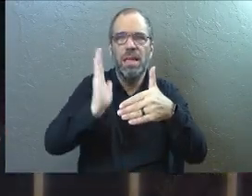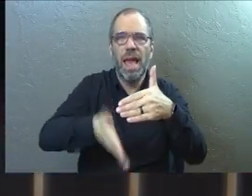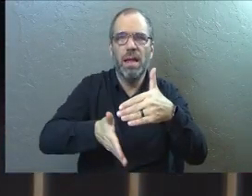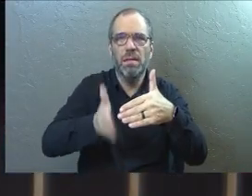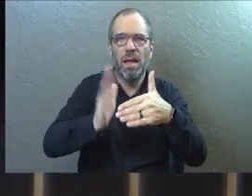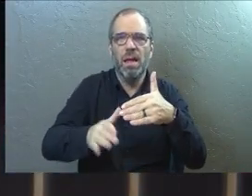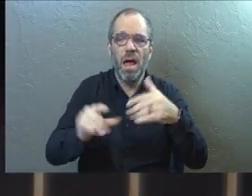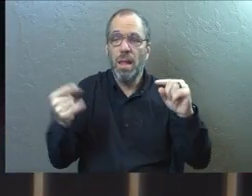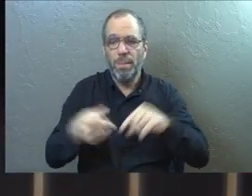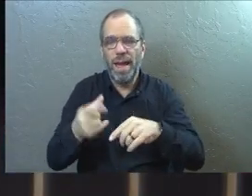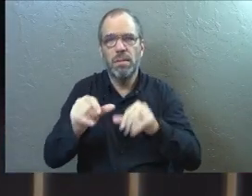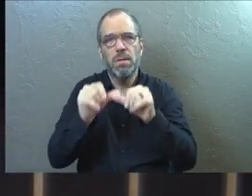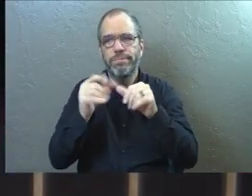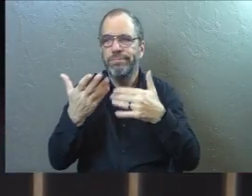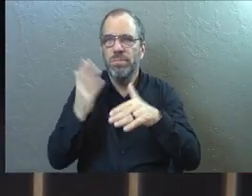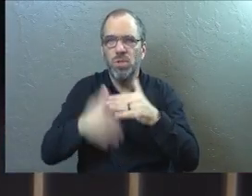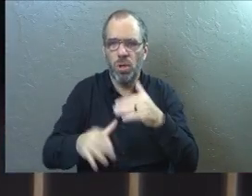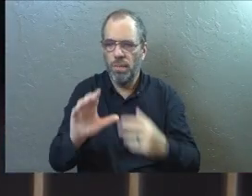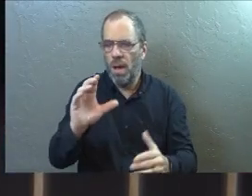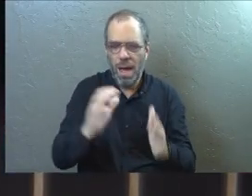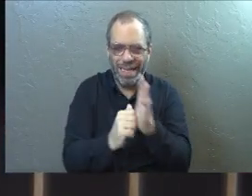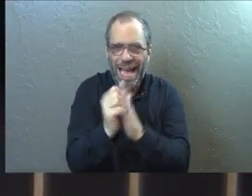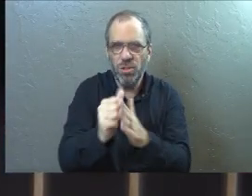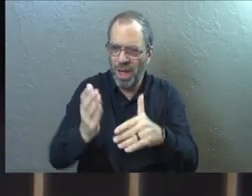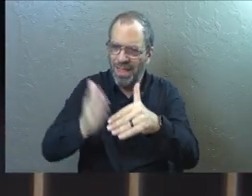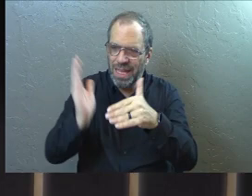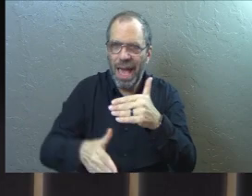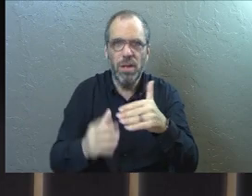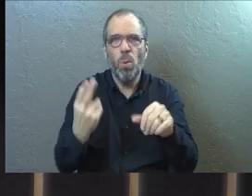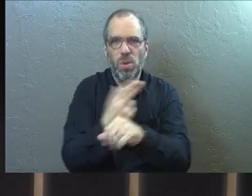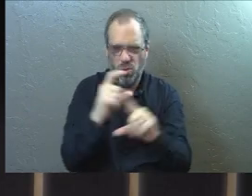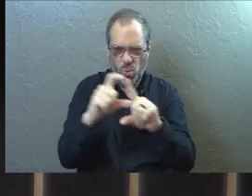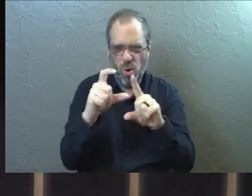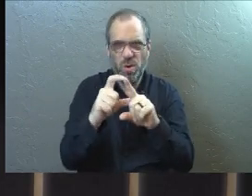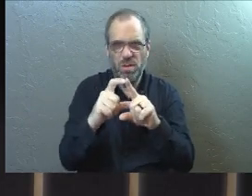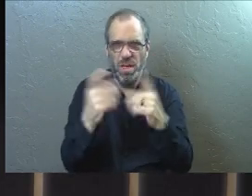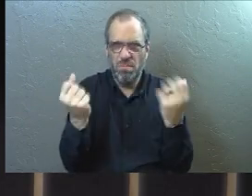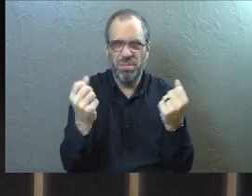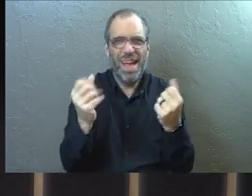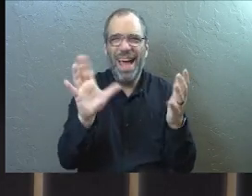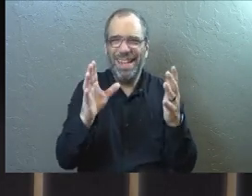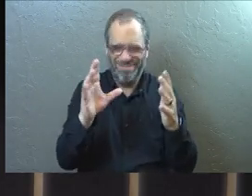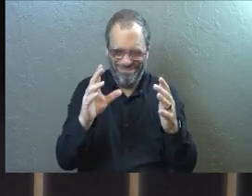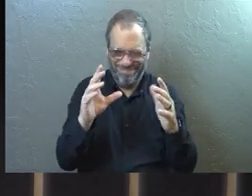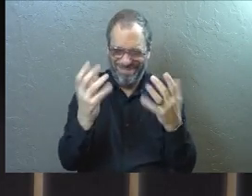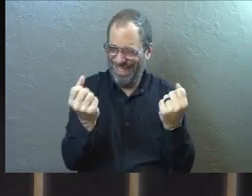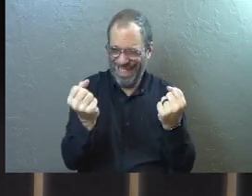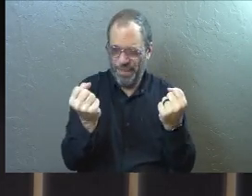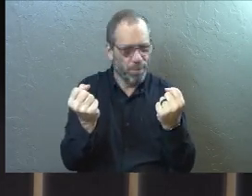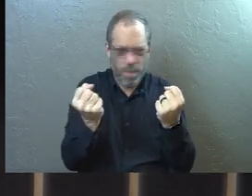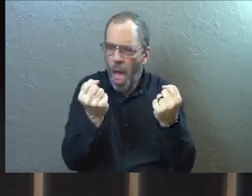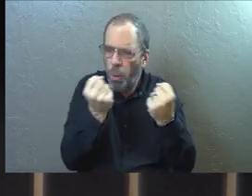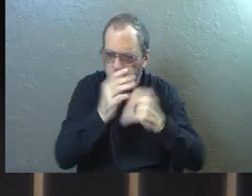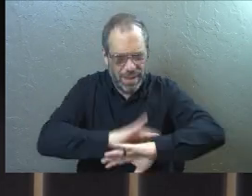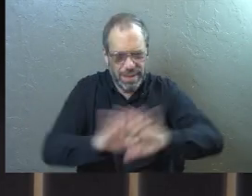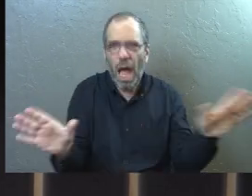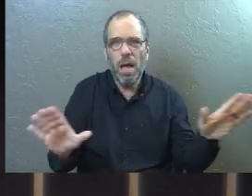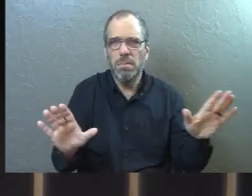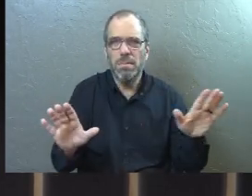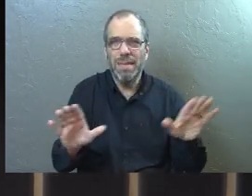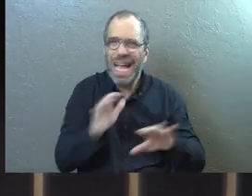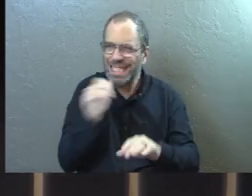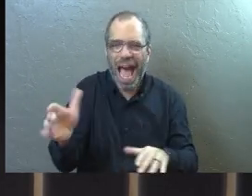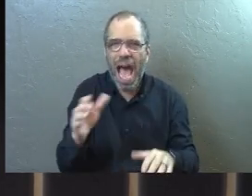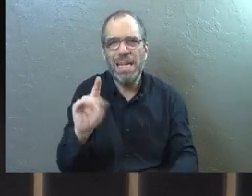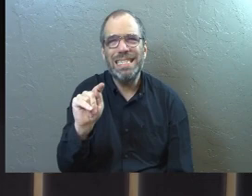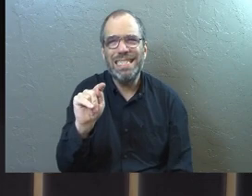We say that pain is terminal. This cancer is terminal. We use phrases like that. We got to remove those phrases. It's not